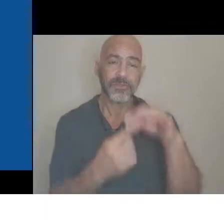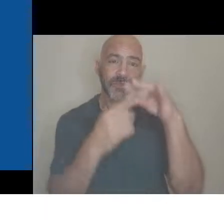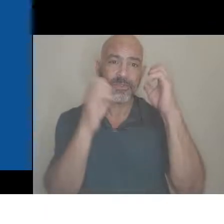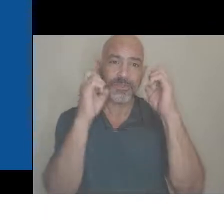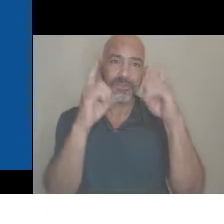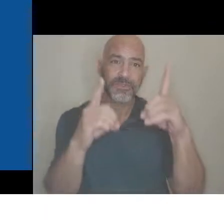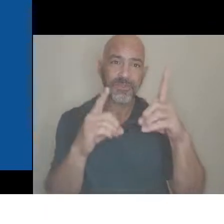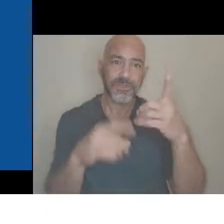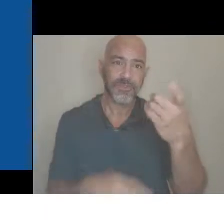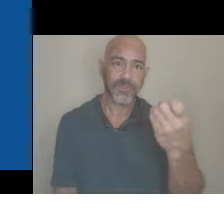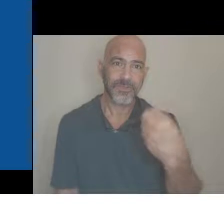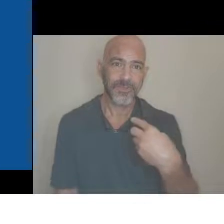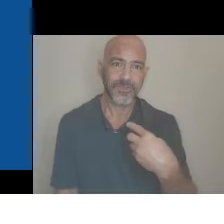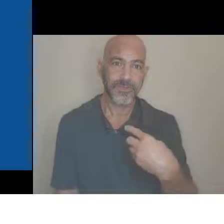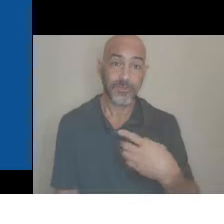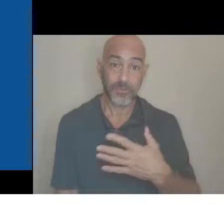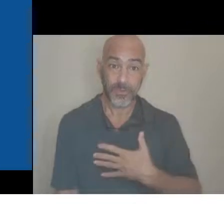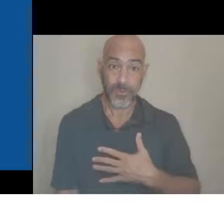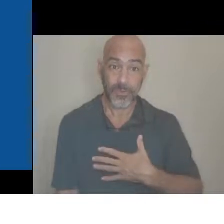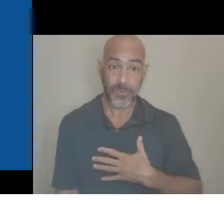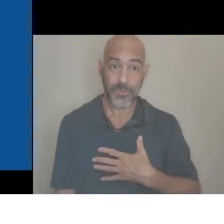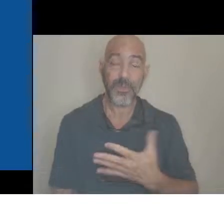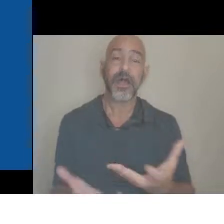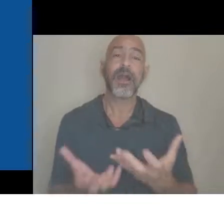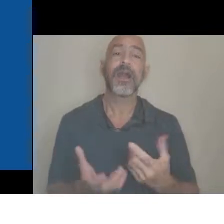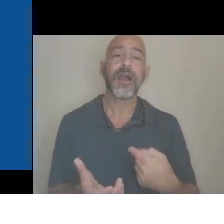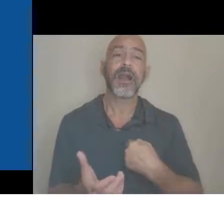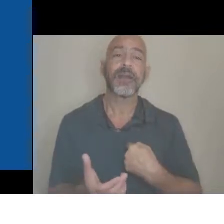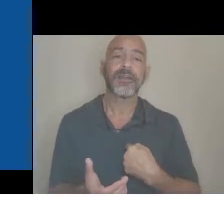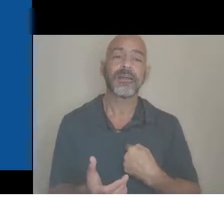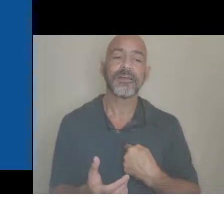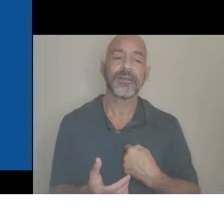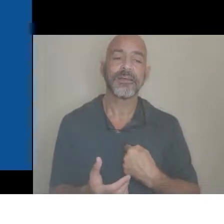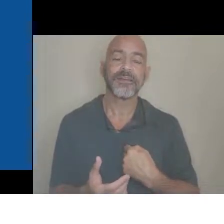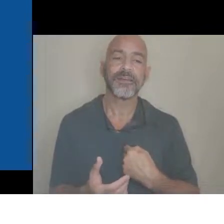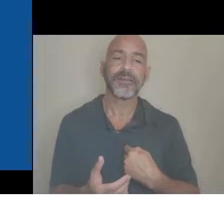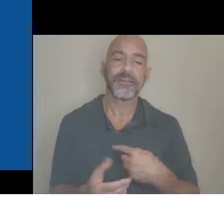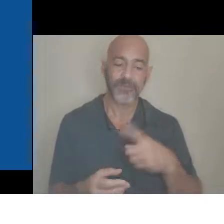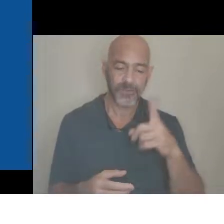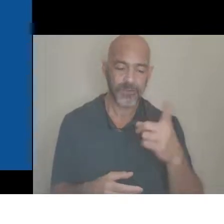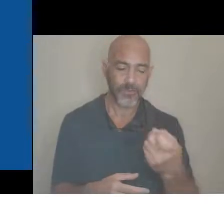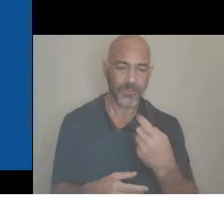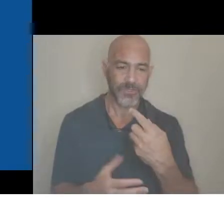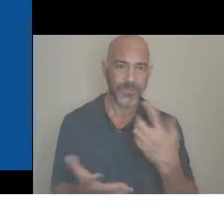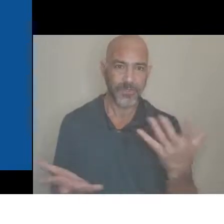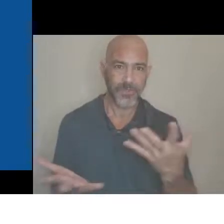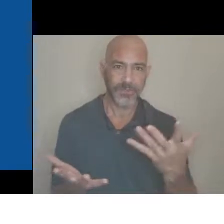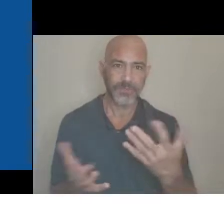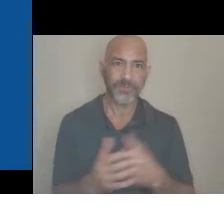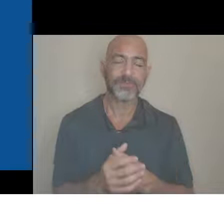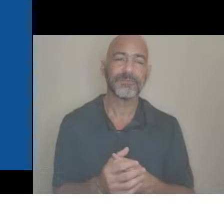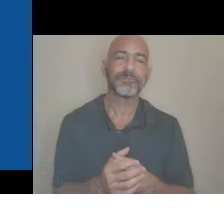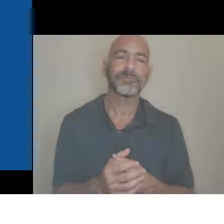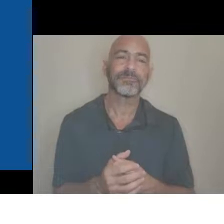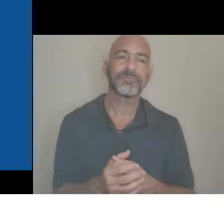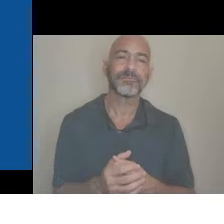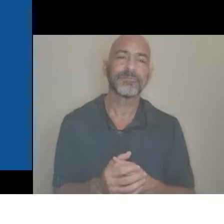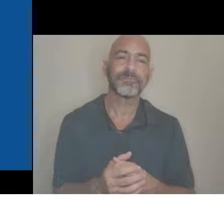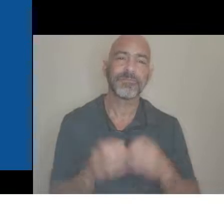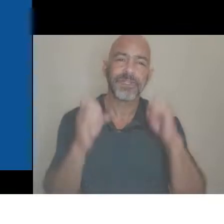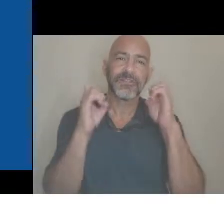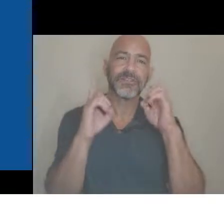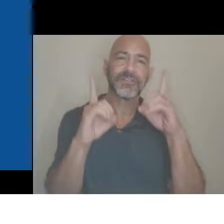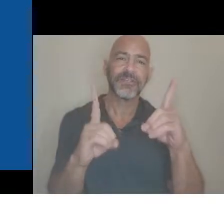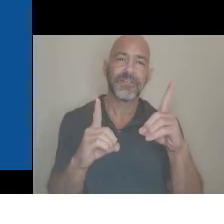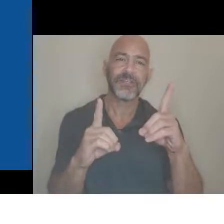you want me to take this one? Yes. Okay. Uh, we got a question that says, in the education context, I recently